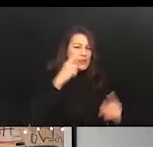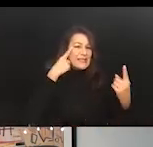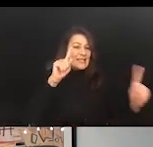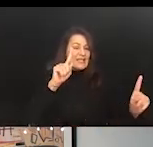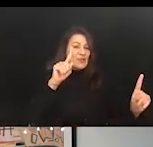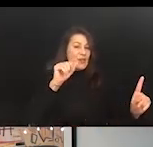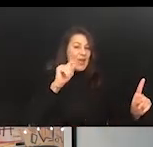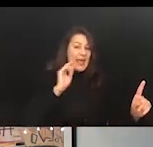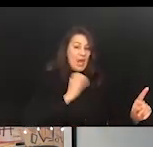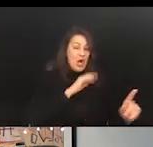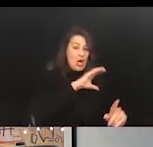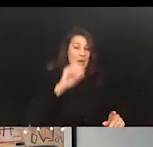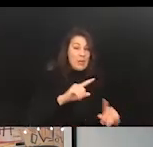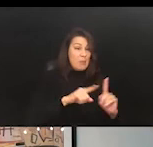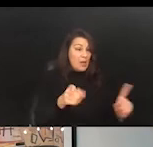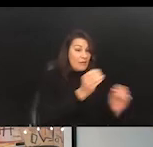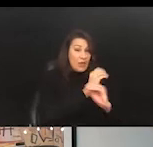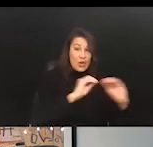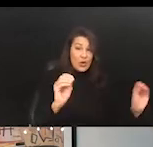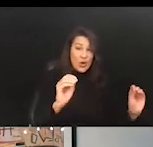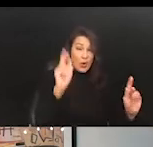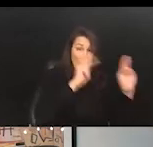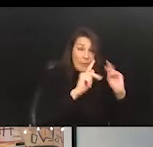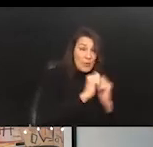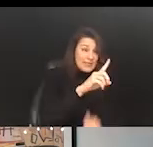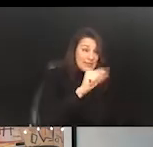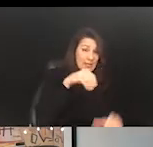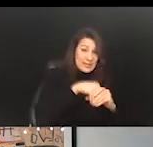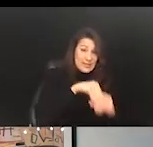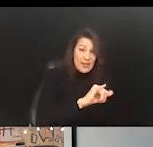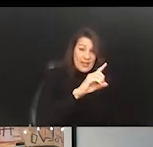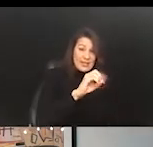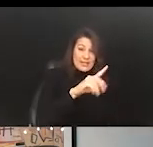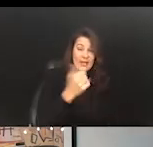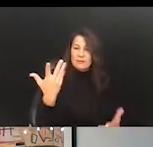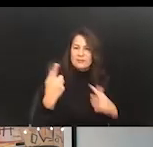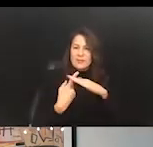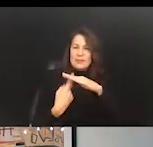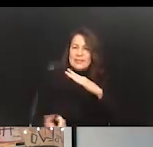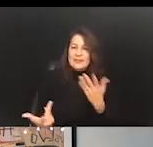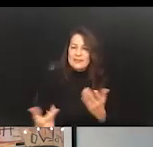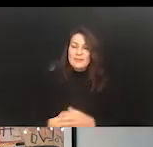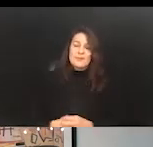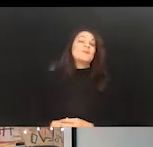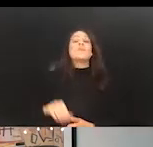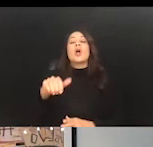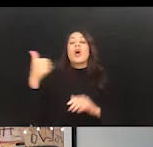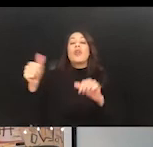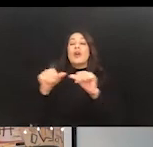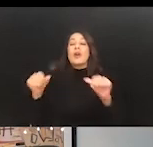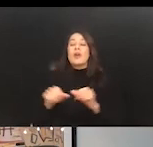disabilities, then that's just missing. So that's a real issue. The other area is what about the developers? You know,